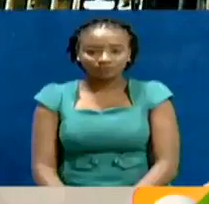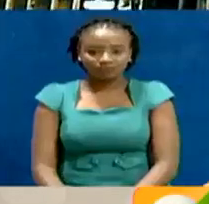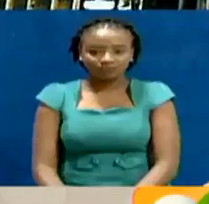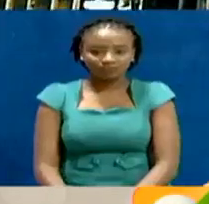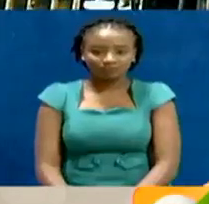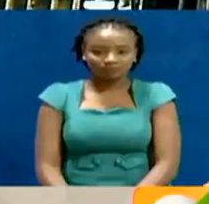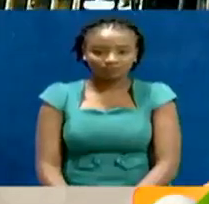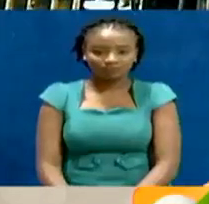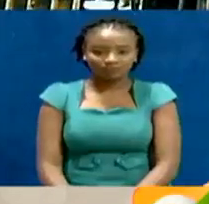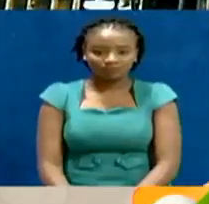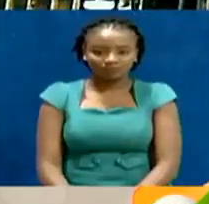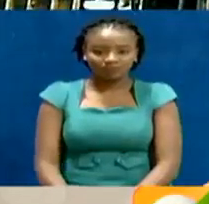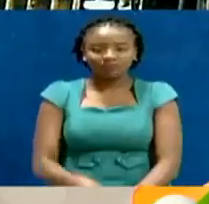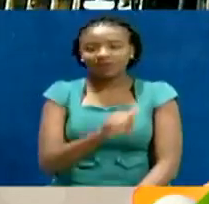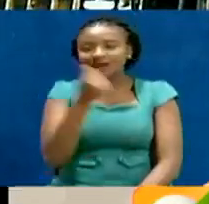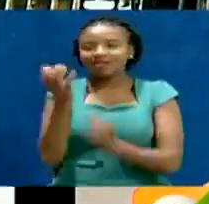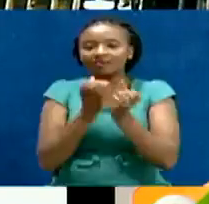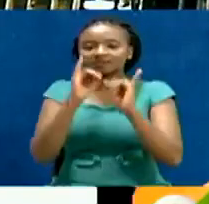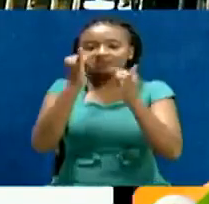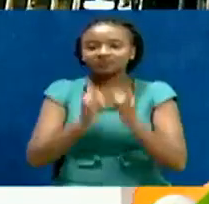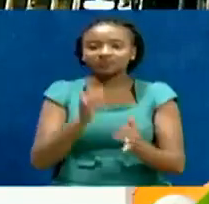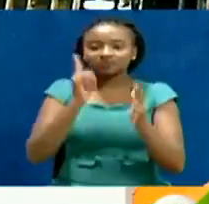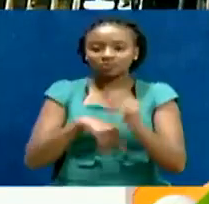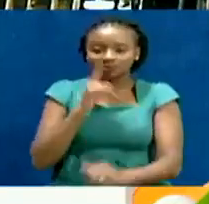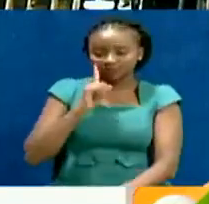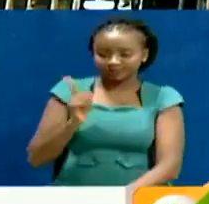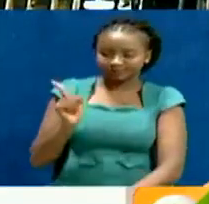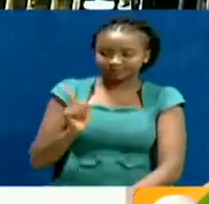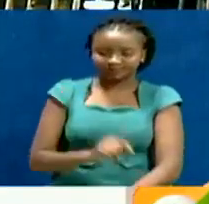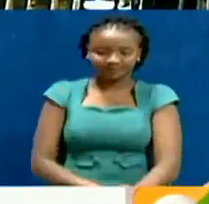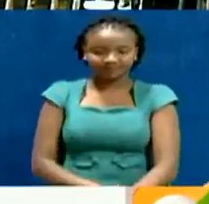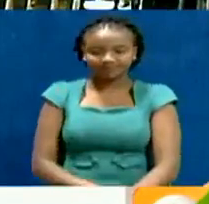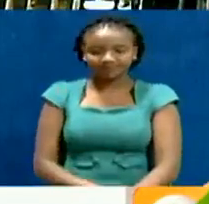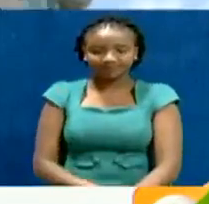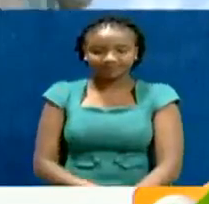And let's now take a look at other stories making headlines on the business scene.